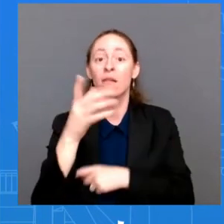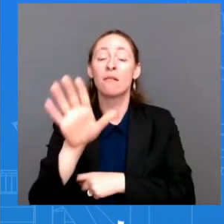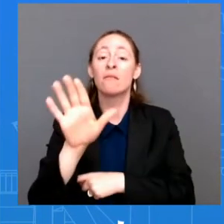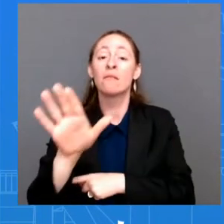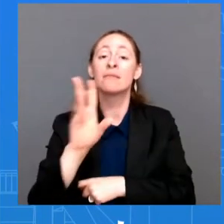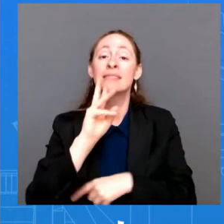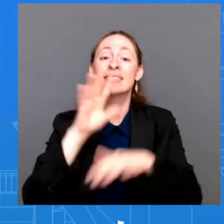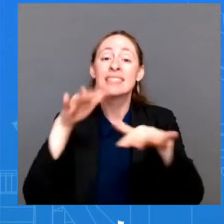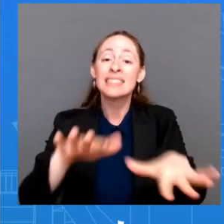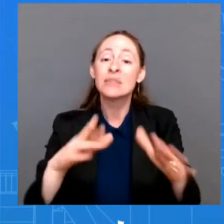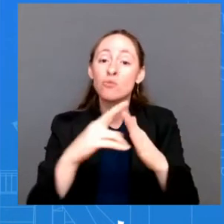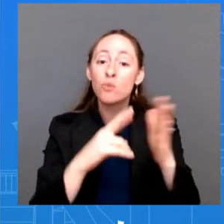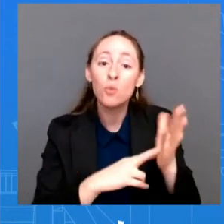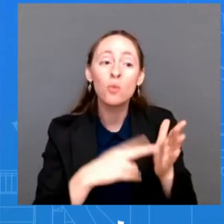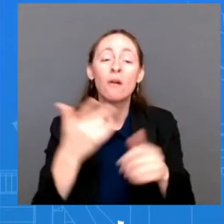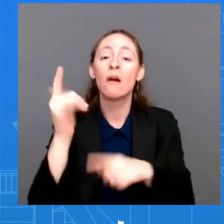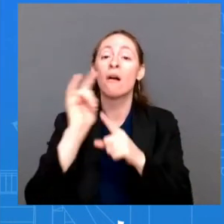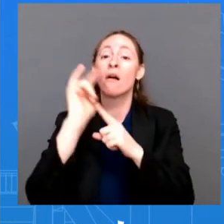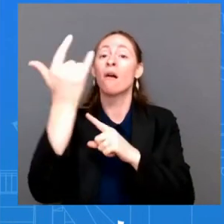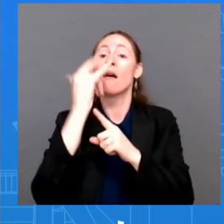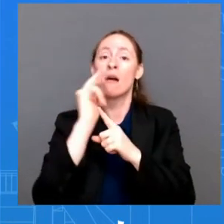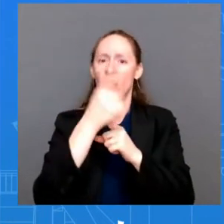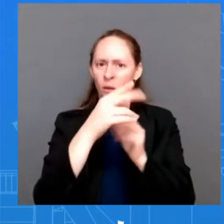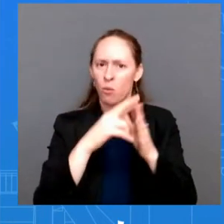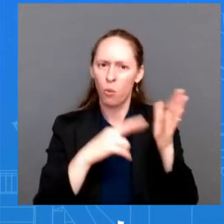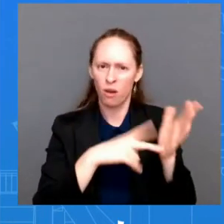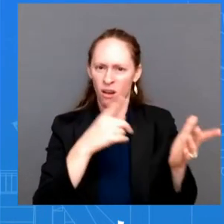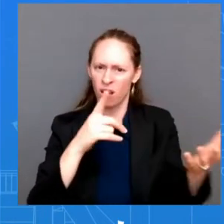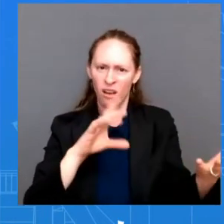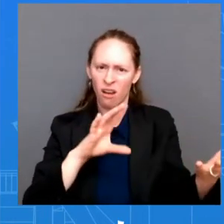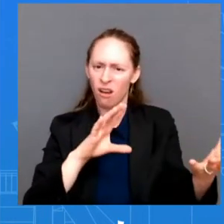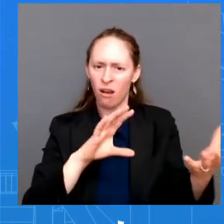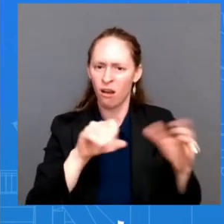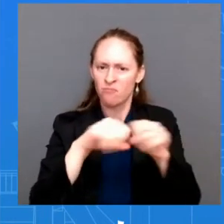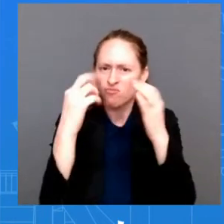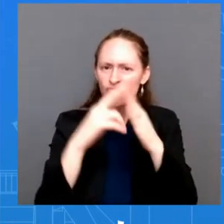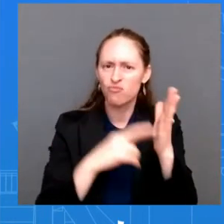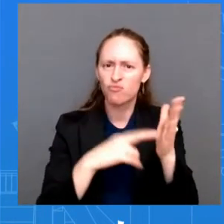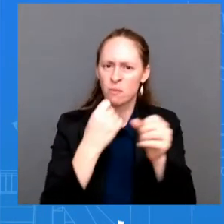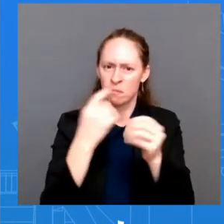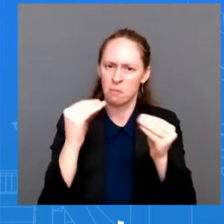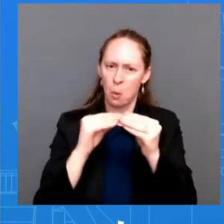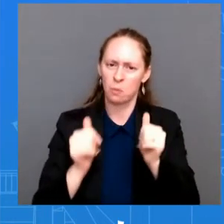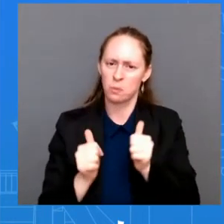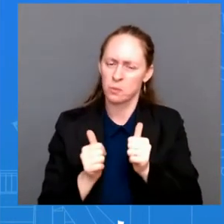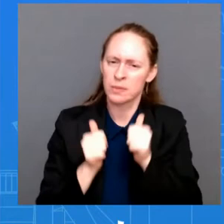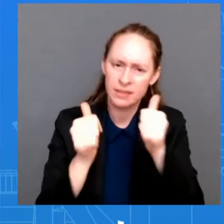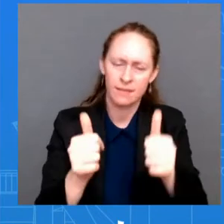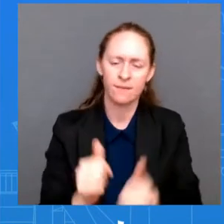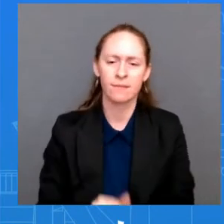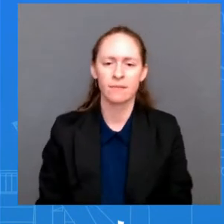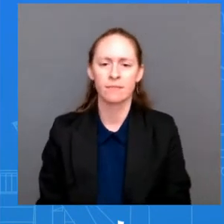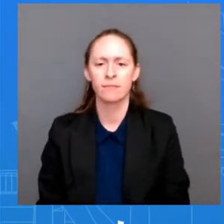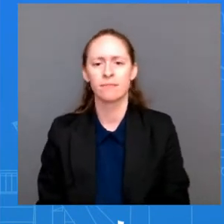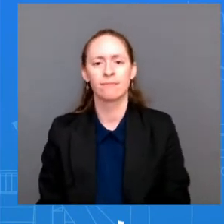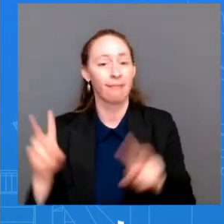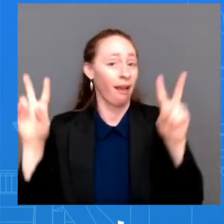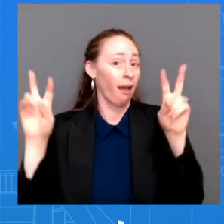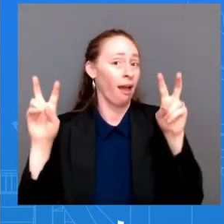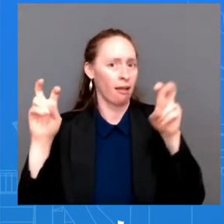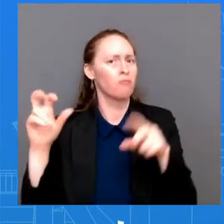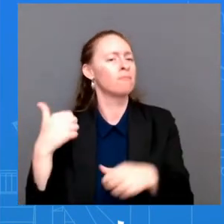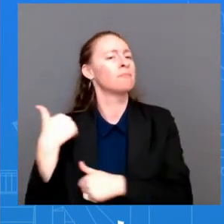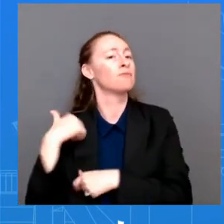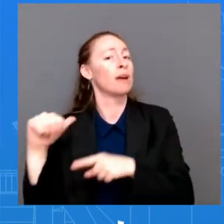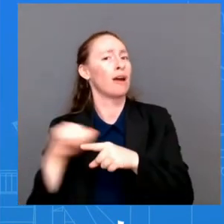more aggressive, and proximate military exercises. And, of course, in their rhetoric. I mean,